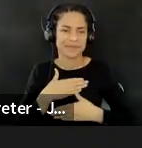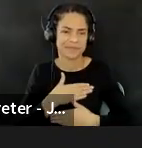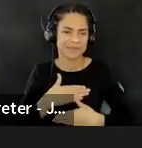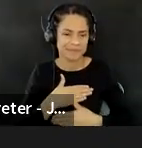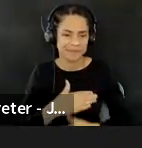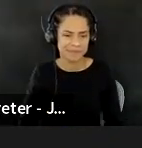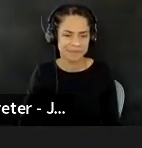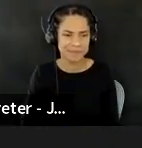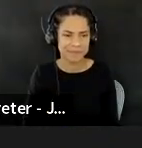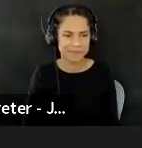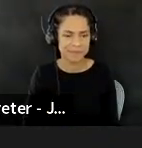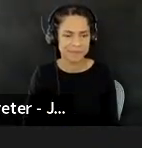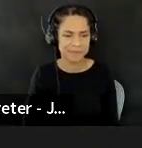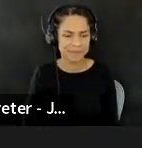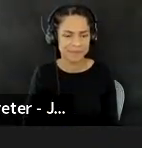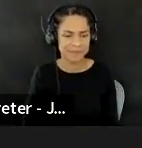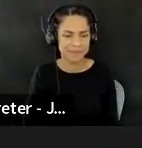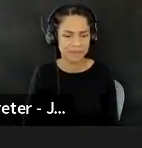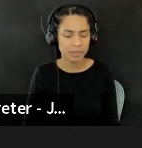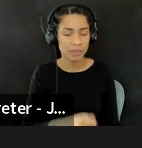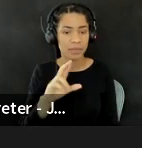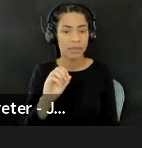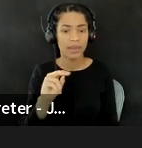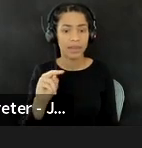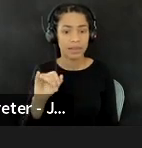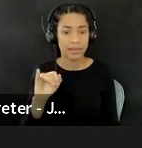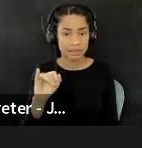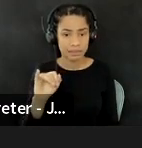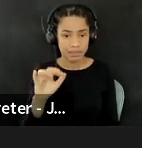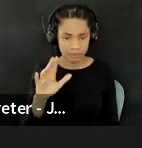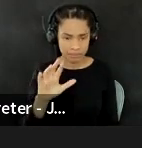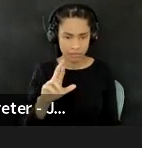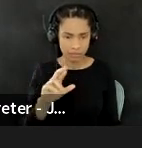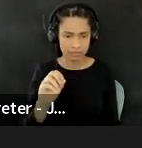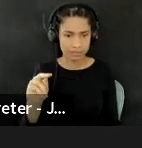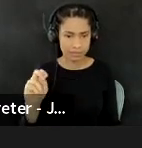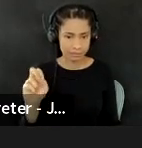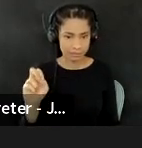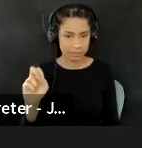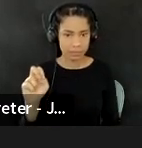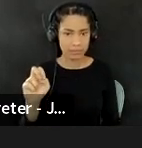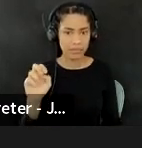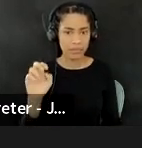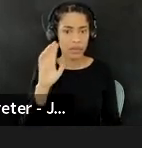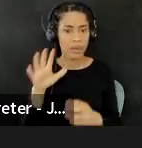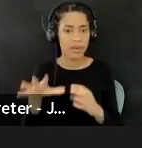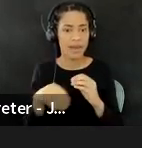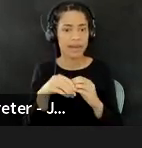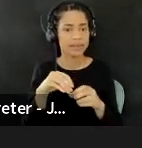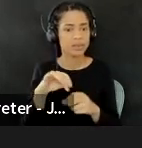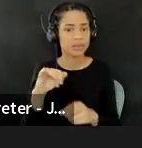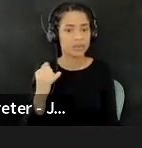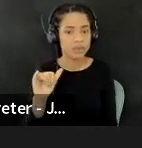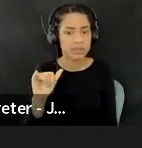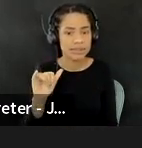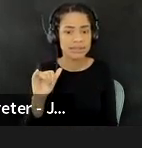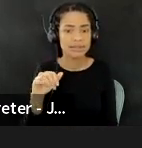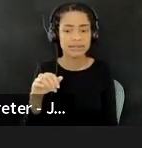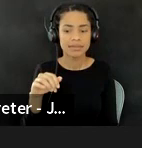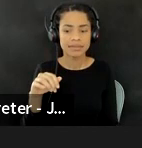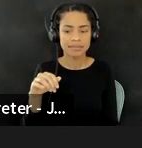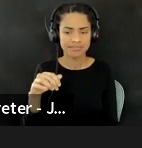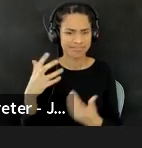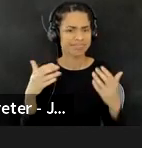Yeah. And I'll, and I'll just, um, say on the joy part too, that, um, in, in some other circles, I've, and there've been a lot of